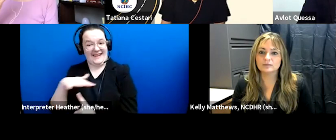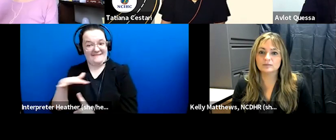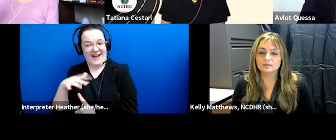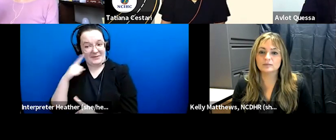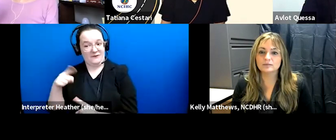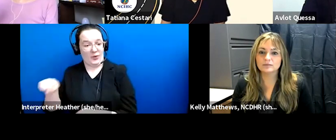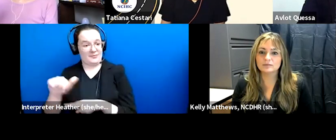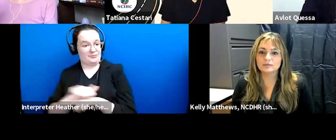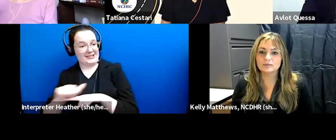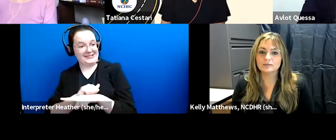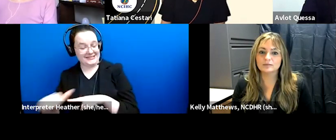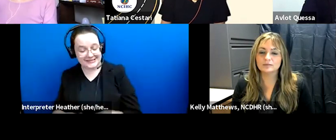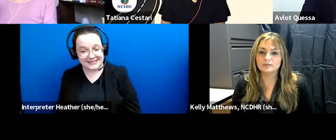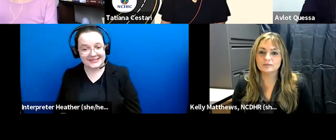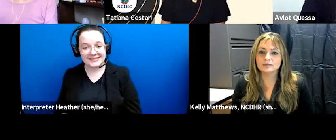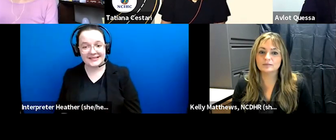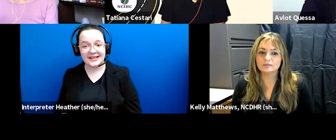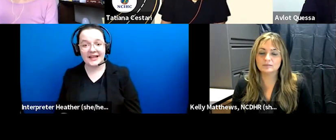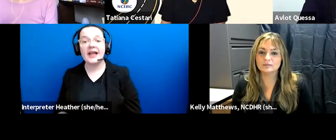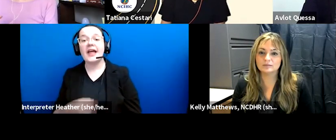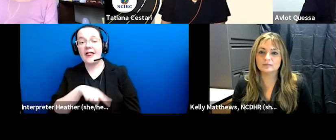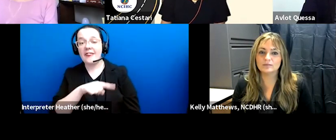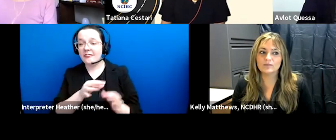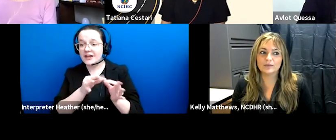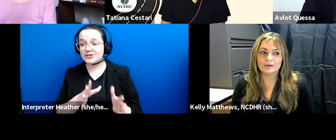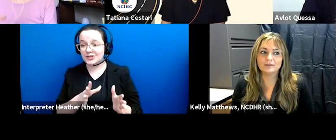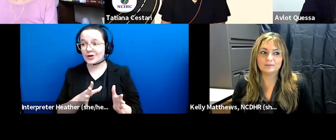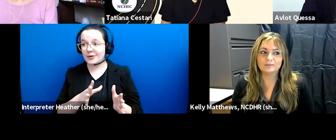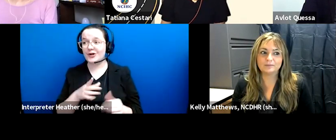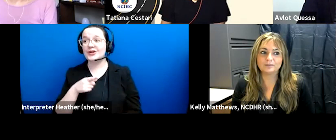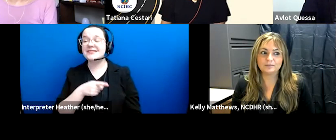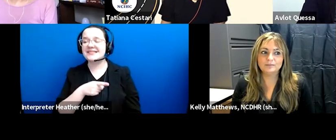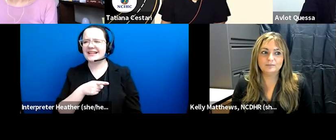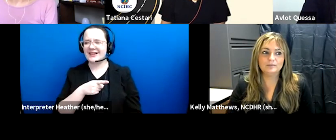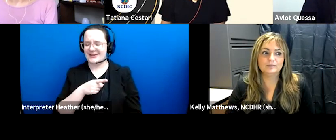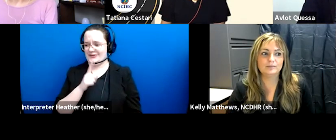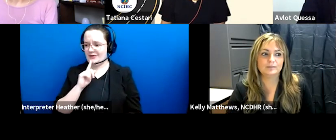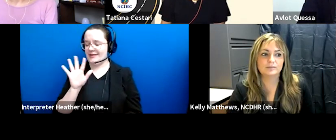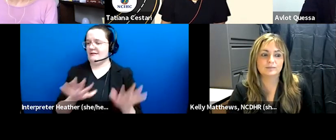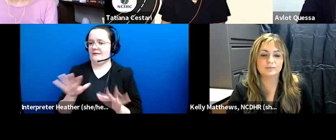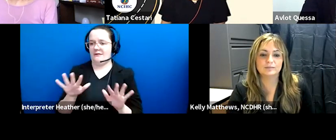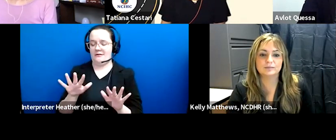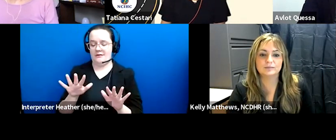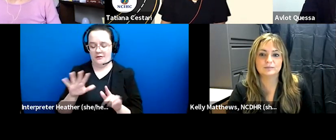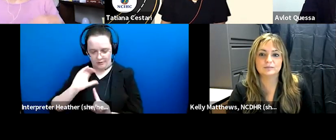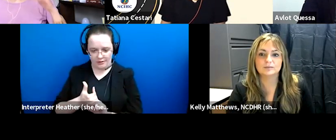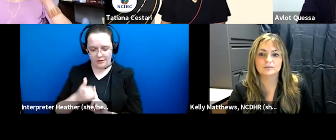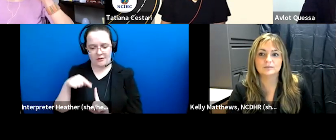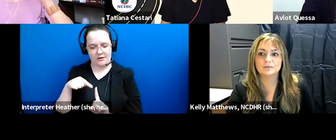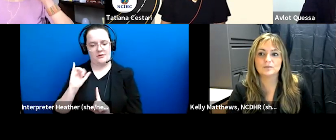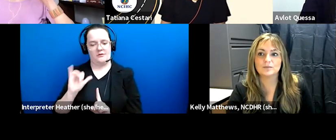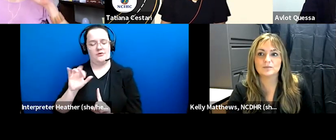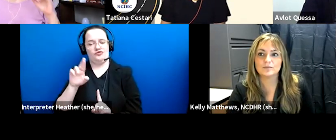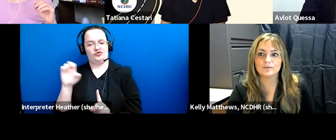um and the interpreters getting to recenter themselves in the shoes of the patient i find